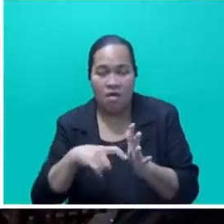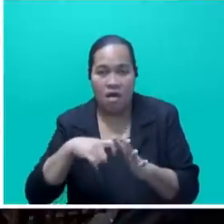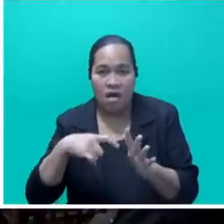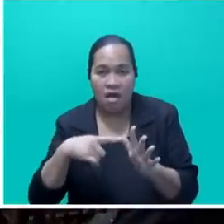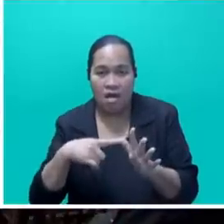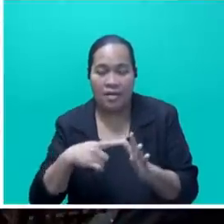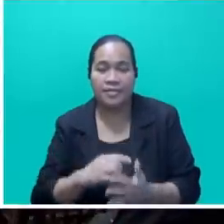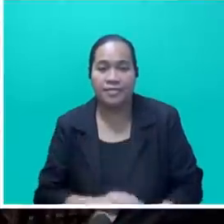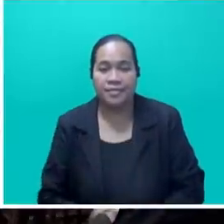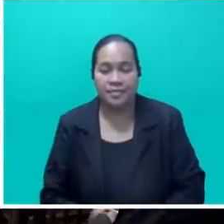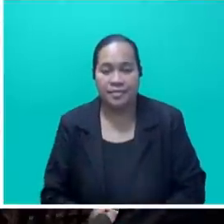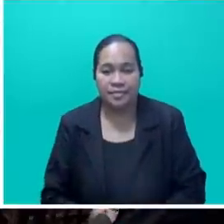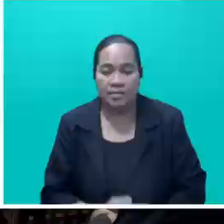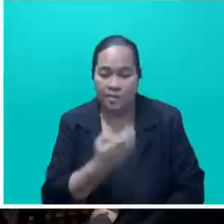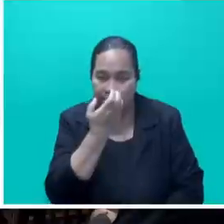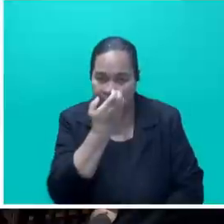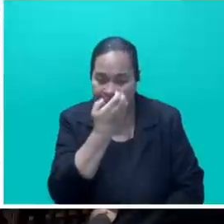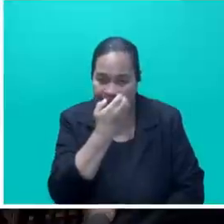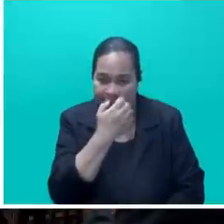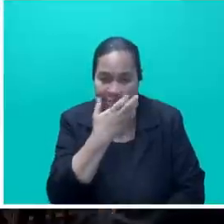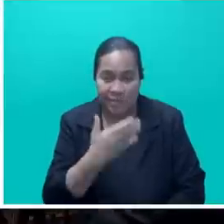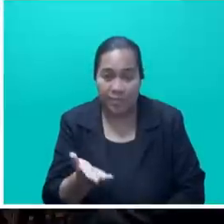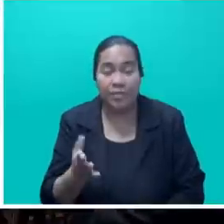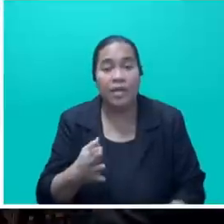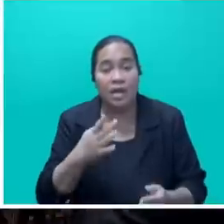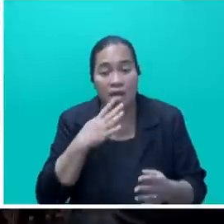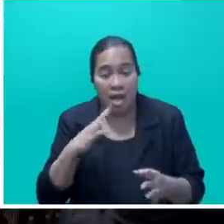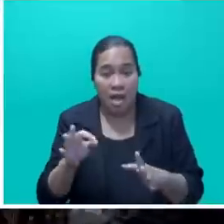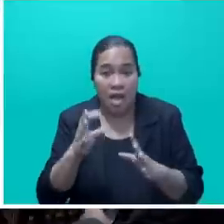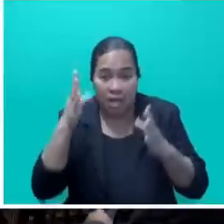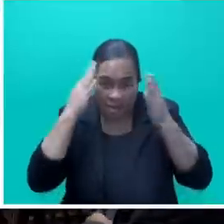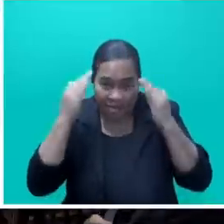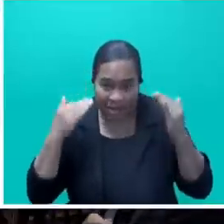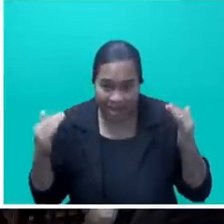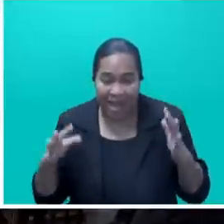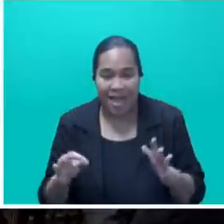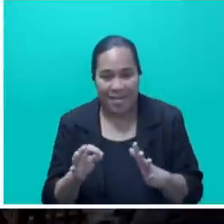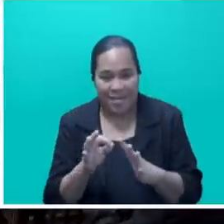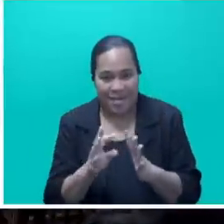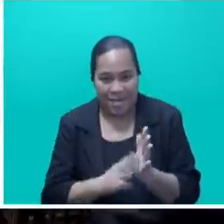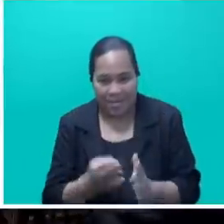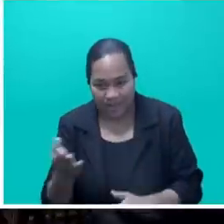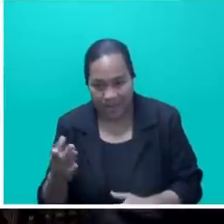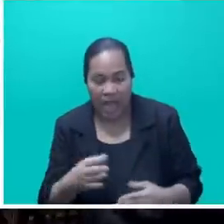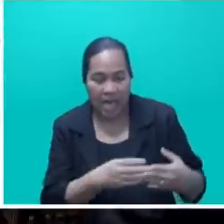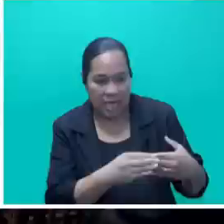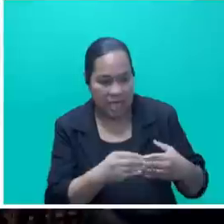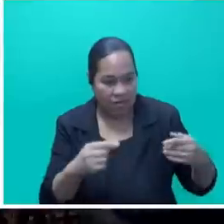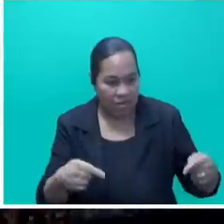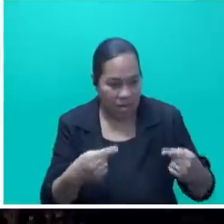Honourable Speaker, Honourable Prime Minister, Honourable Leader of the Opposition,